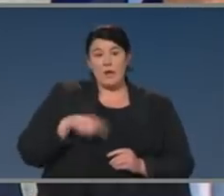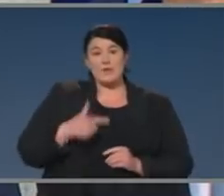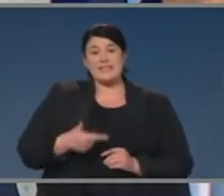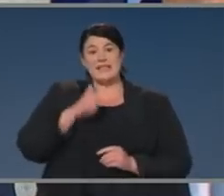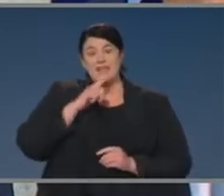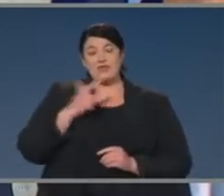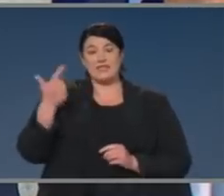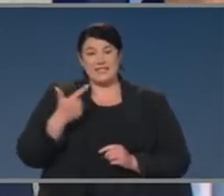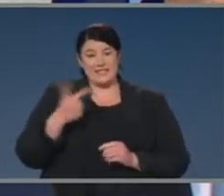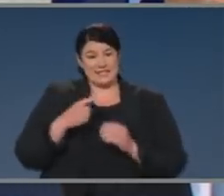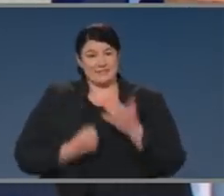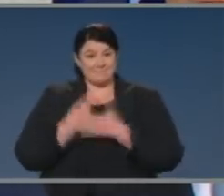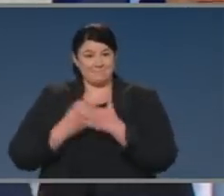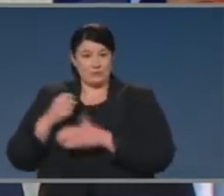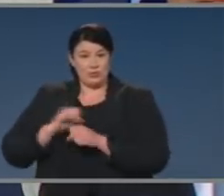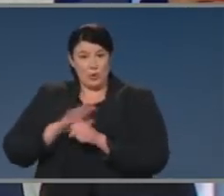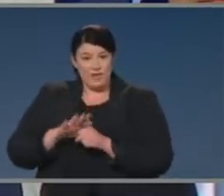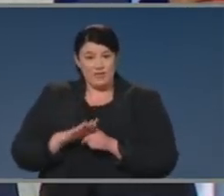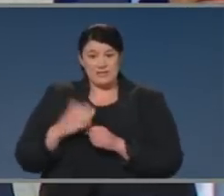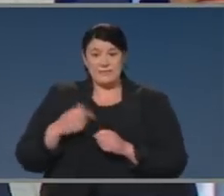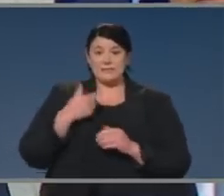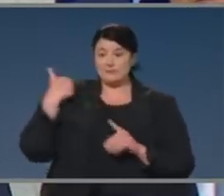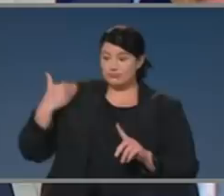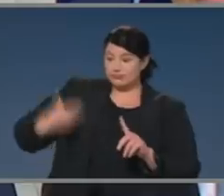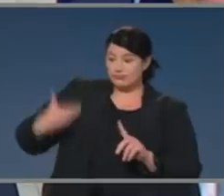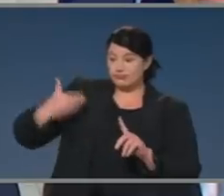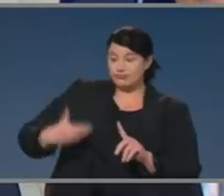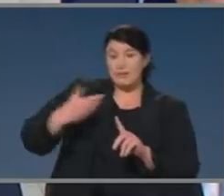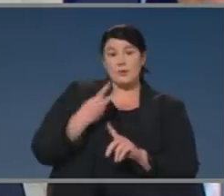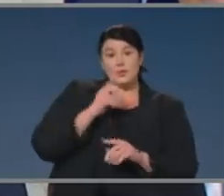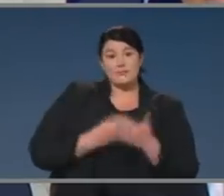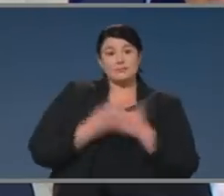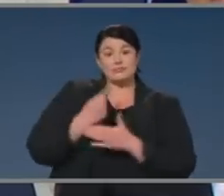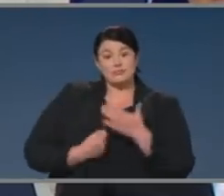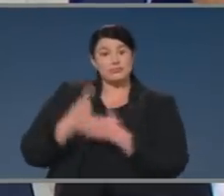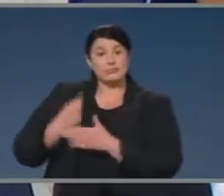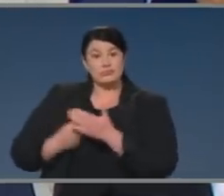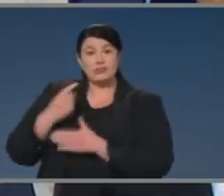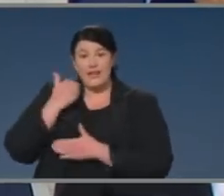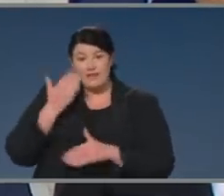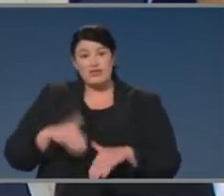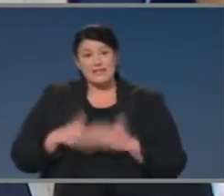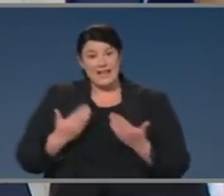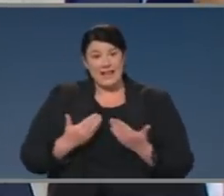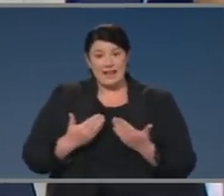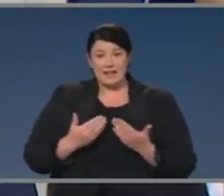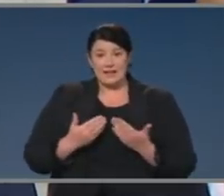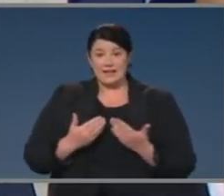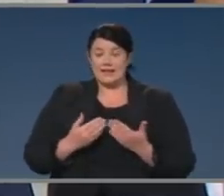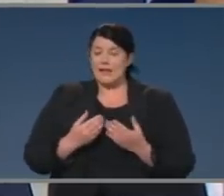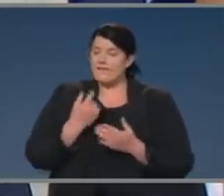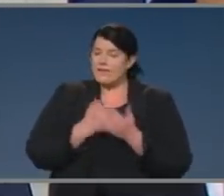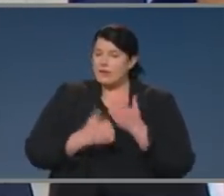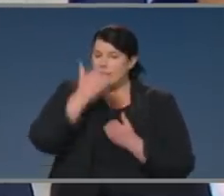the moment, around about 20 new cases a day over recent days, still a small number of community acquired